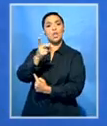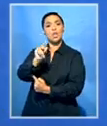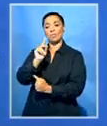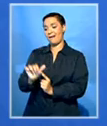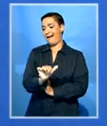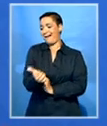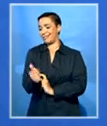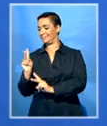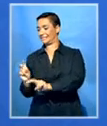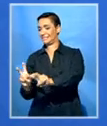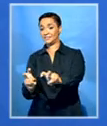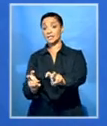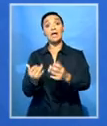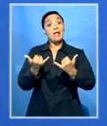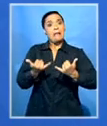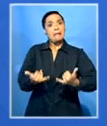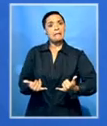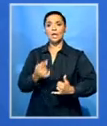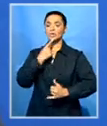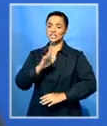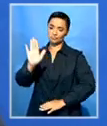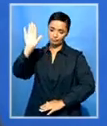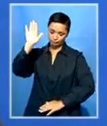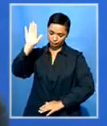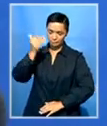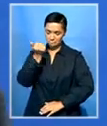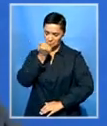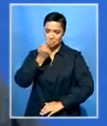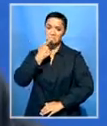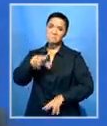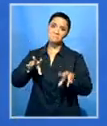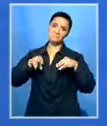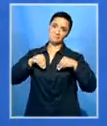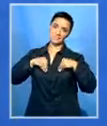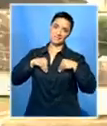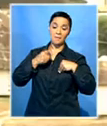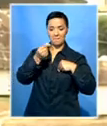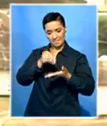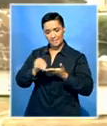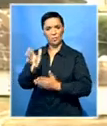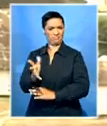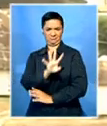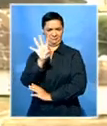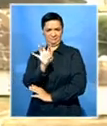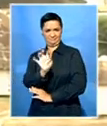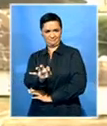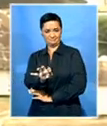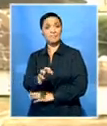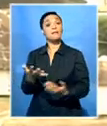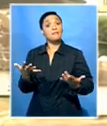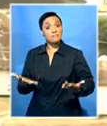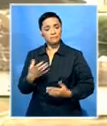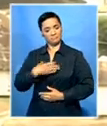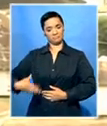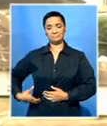processes, and now suddenly for him to stand before the people of this country to say he was intent on paying. Analysts believe the